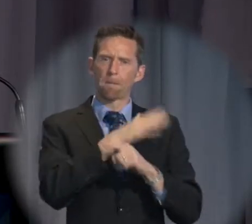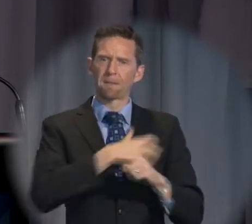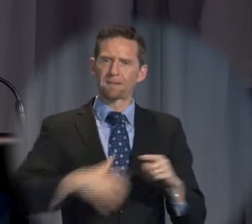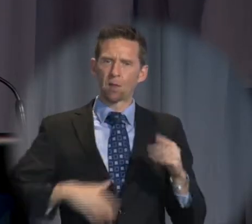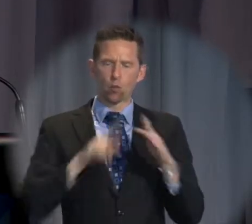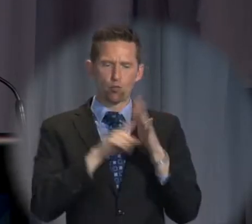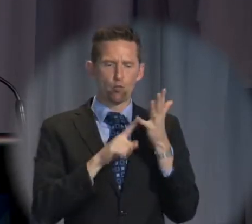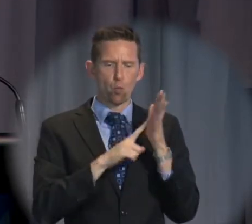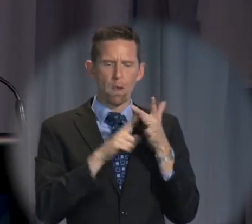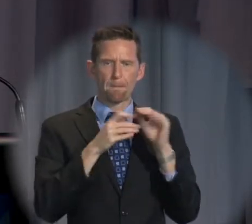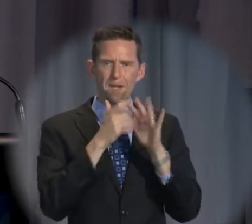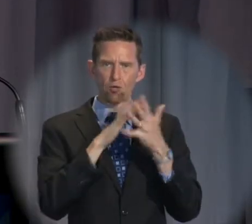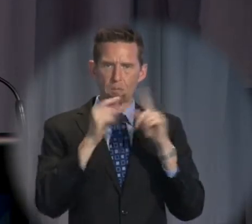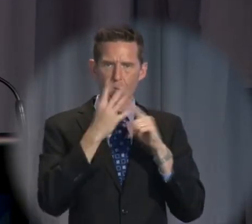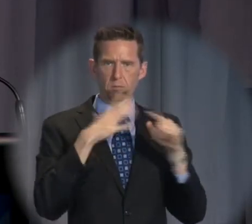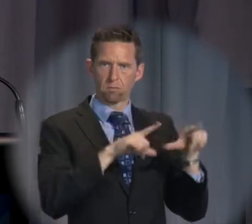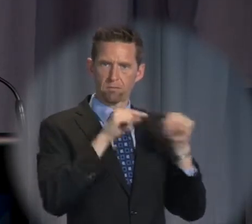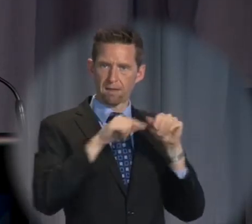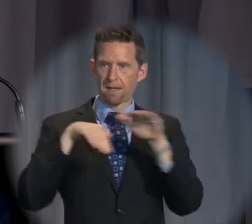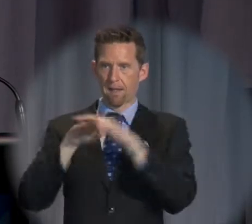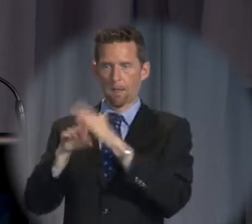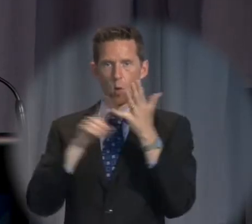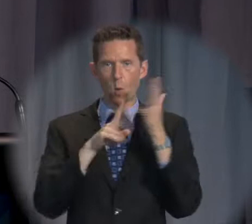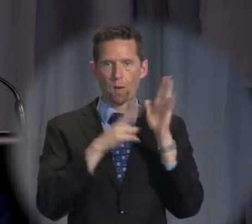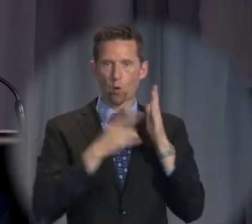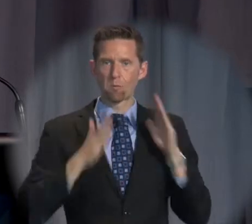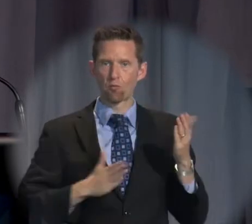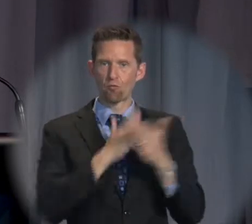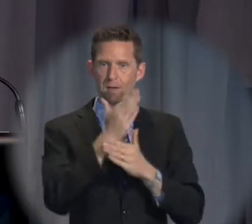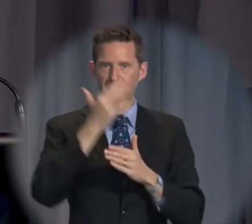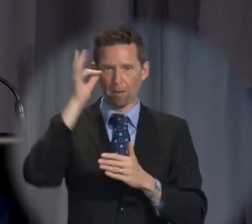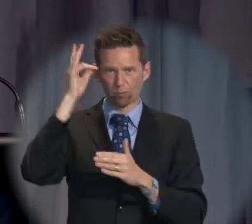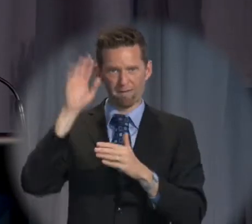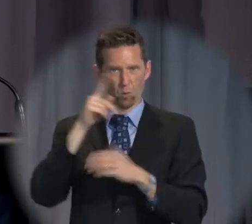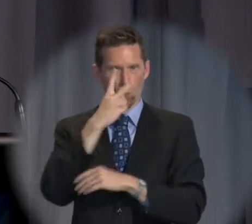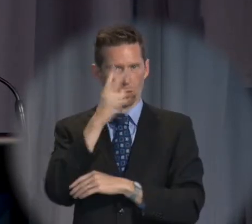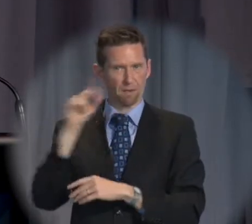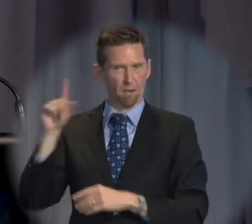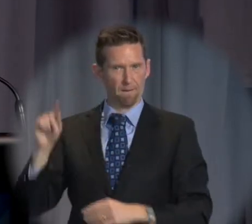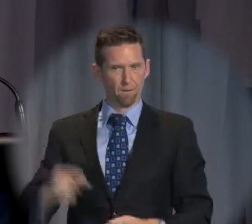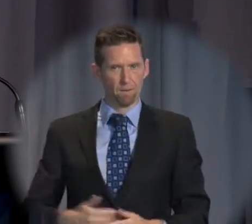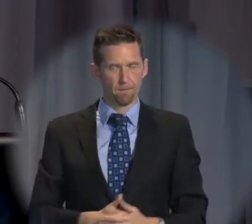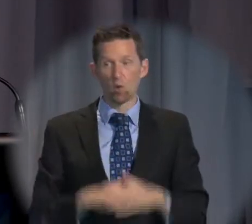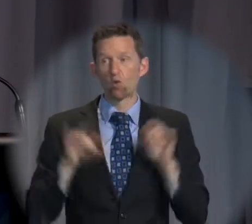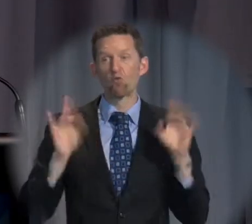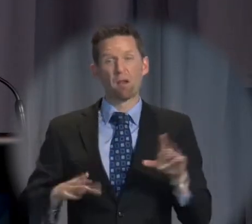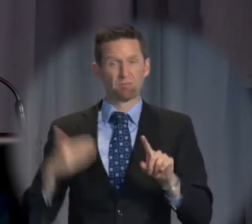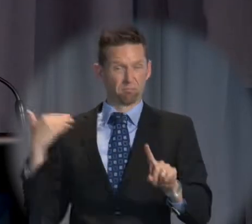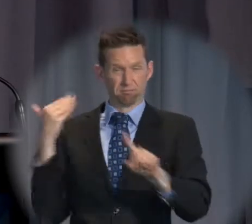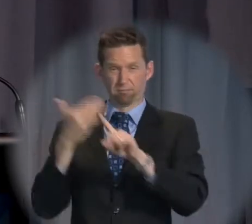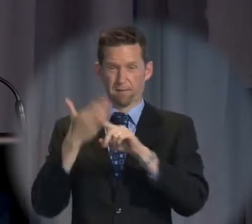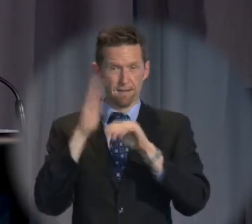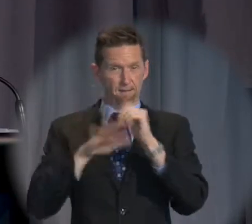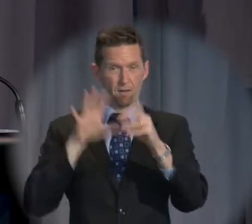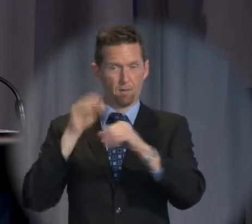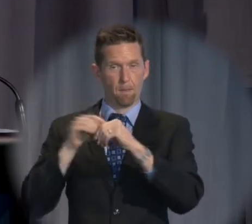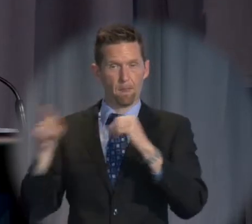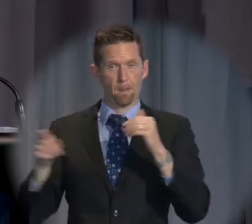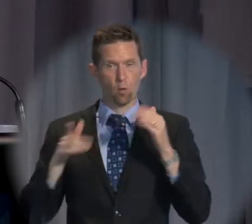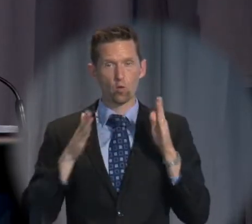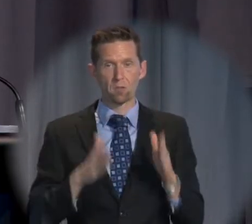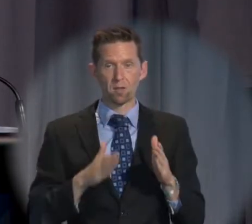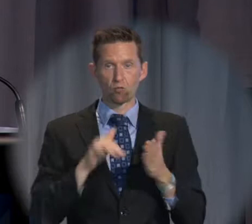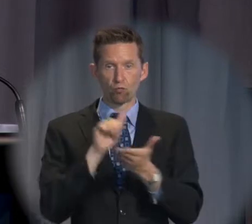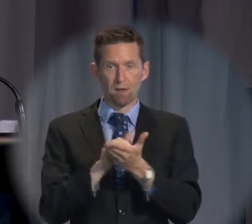us to be elected now to the United Nations Human Rights Council for 2011. Australia has never been on the Human Rights Council, and I